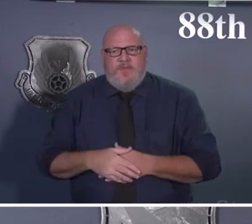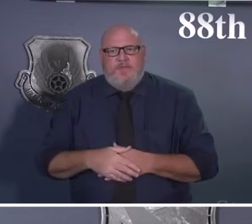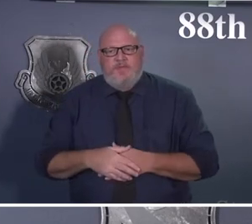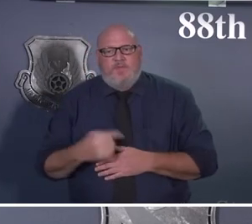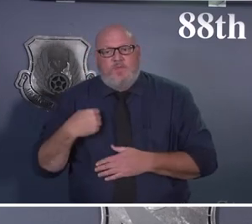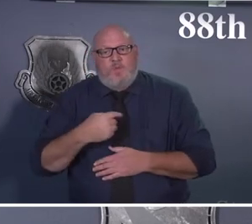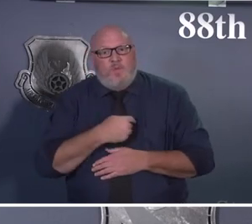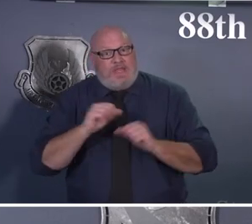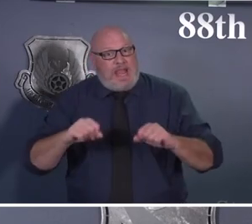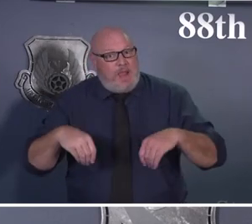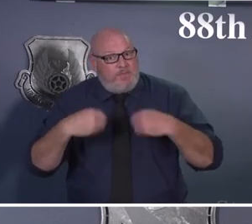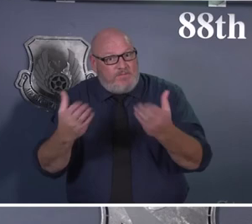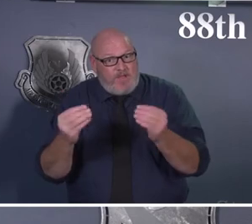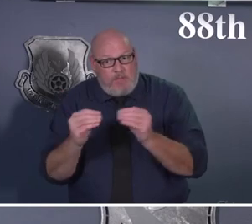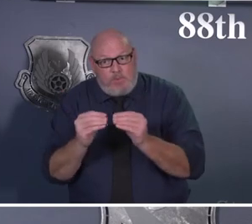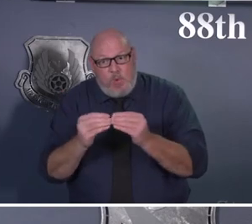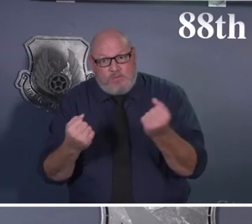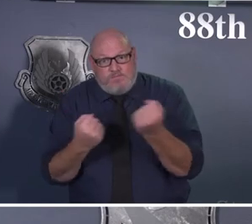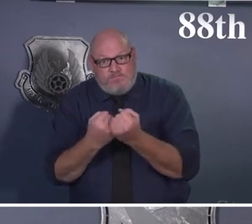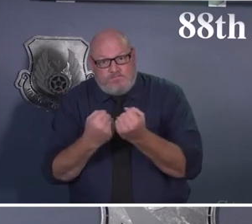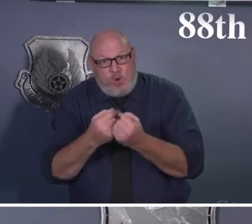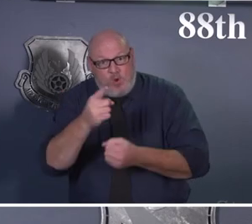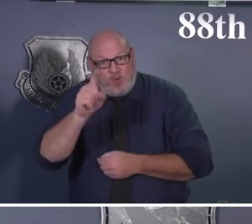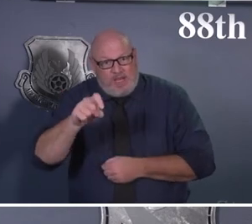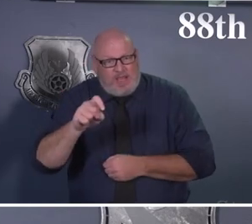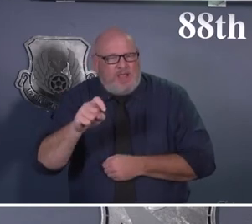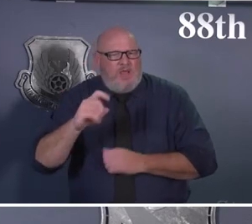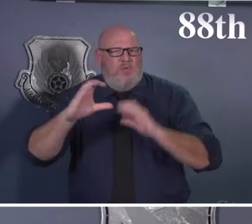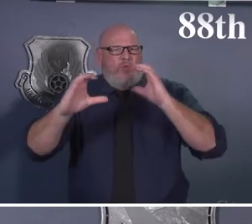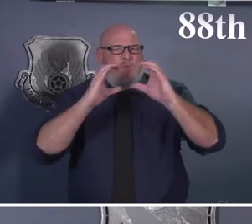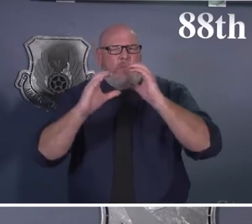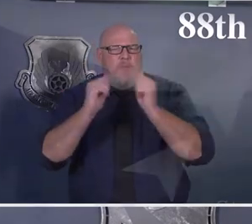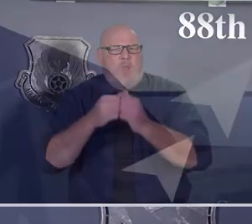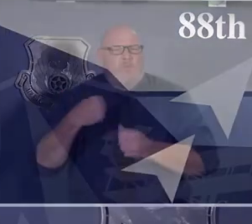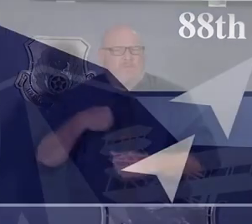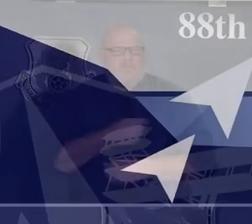that you deserve, let us know. We're here to serve you. Thanks teammates.